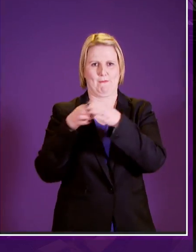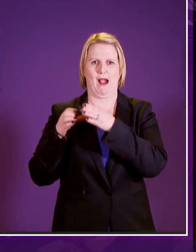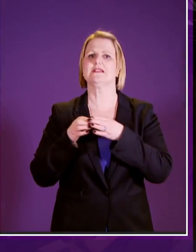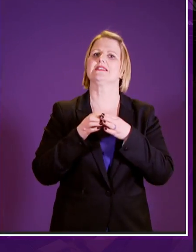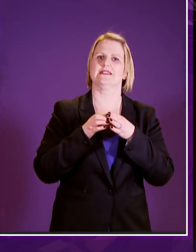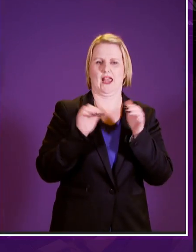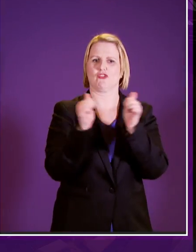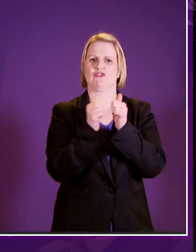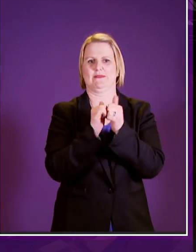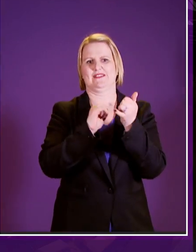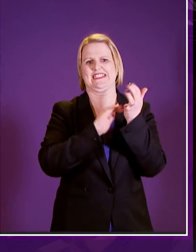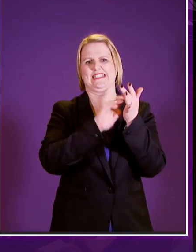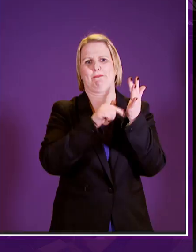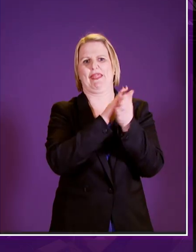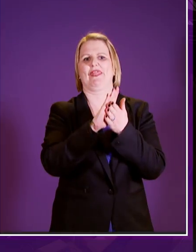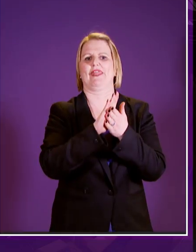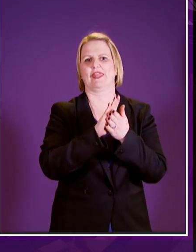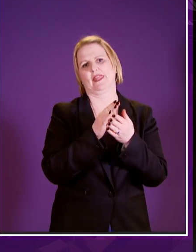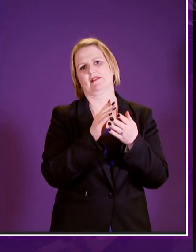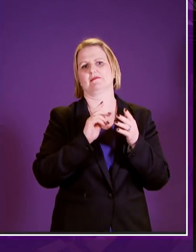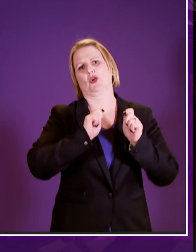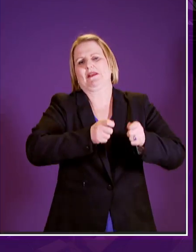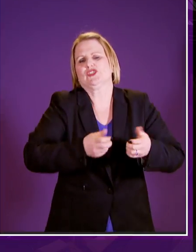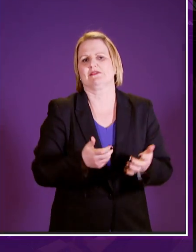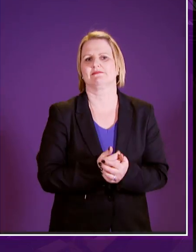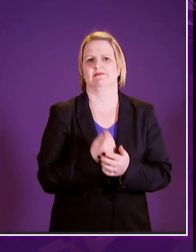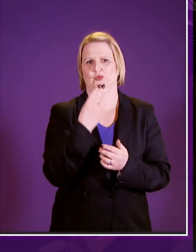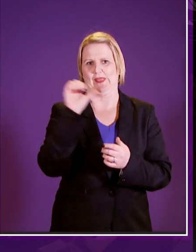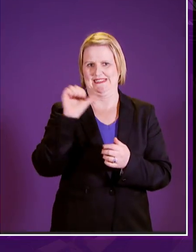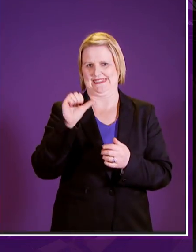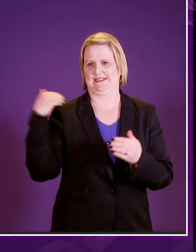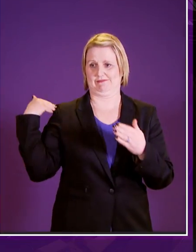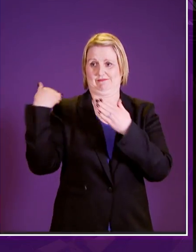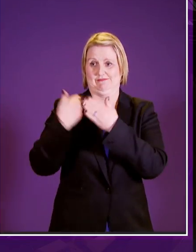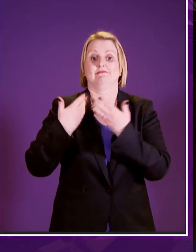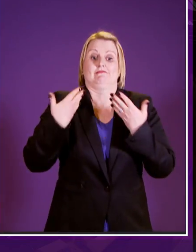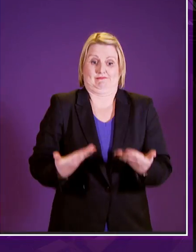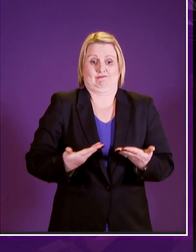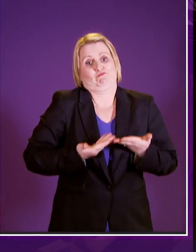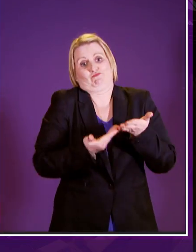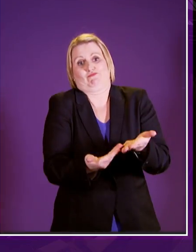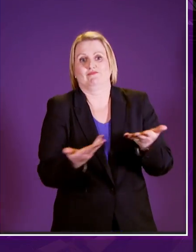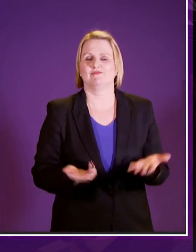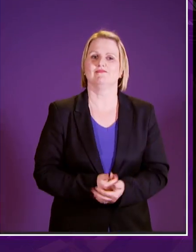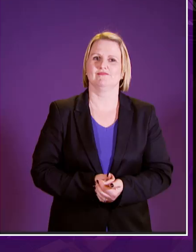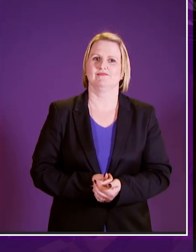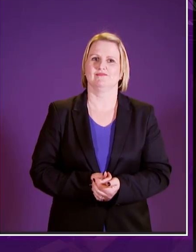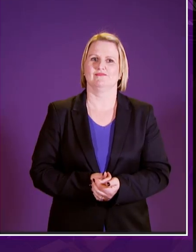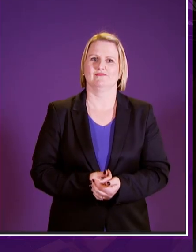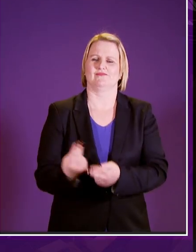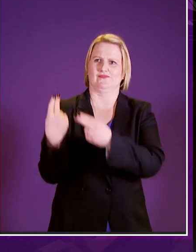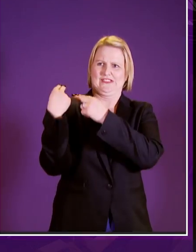at westminster in the scotland act 2016. and the devolution devolution is something which i have throughout my entire life